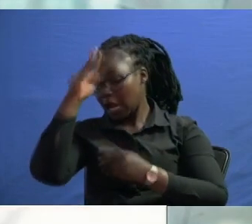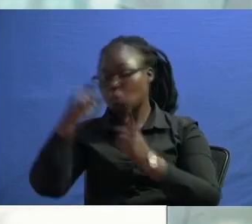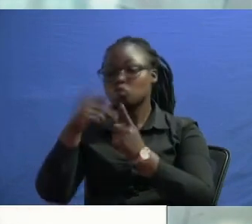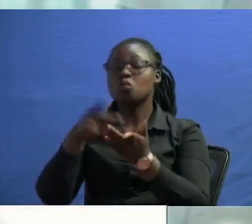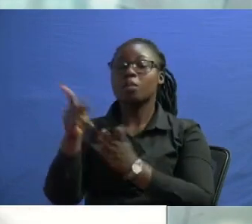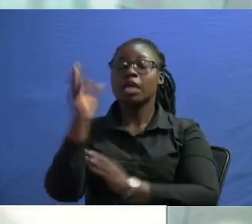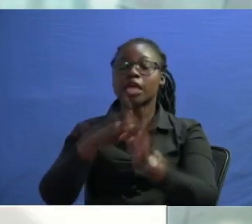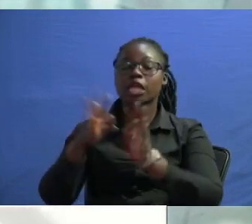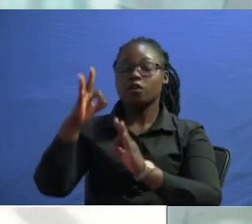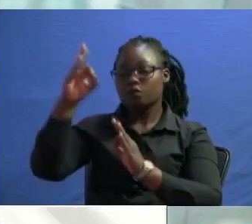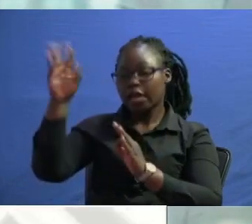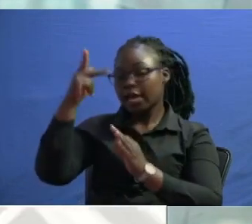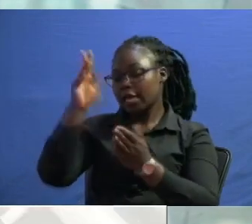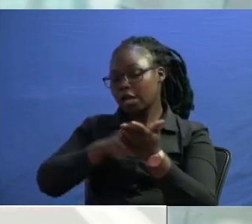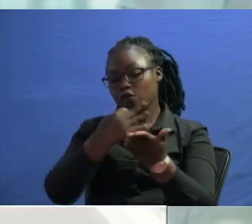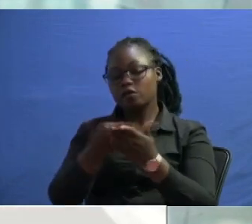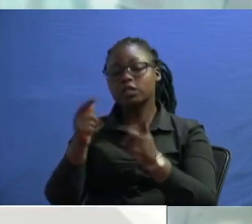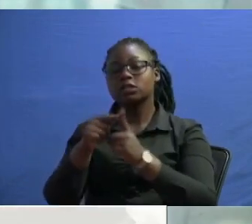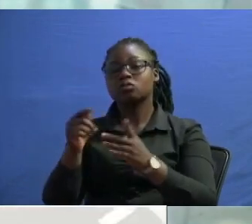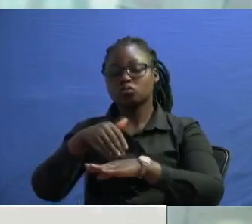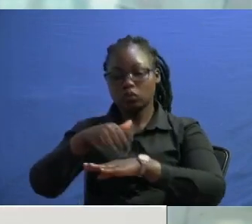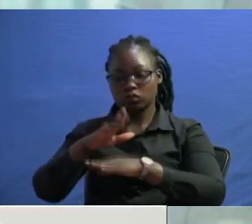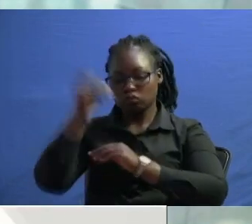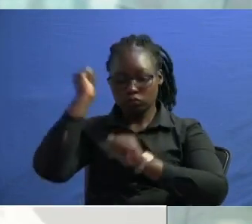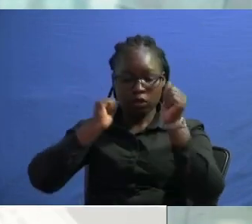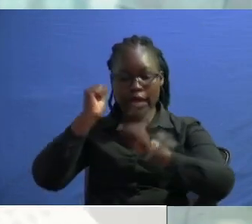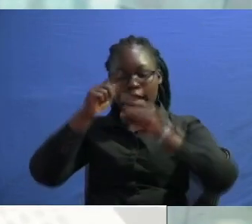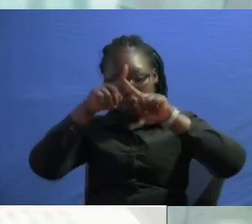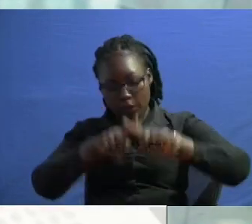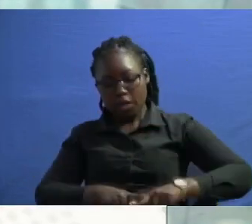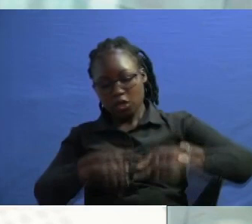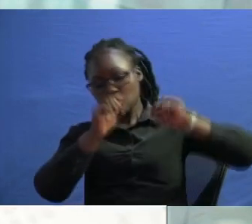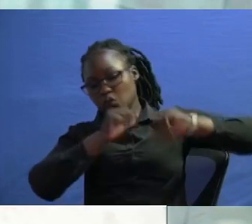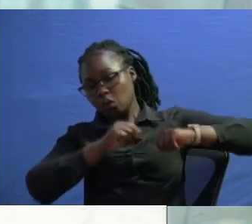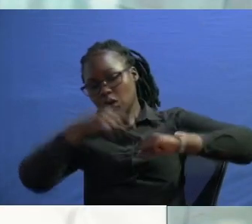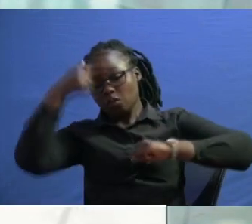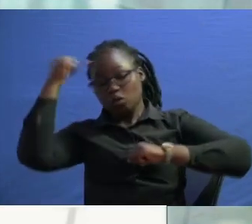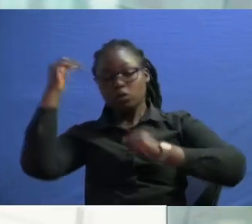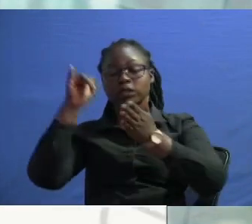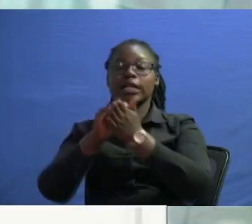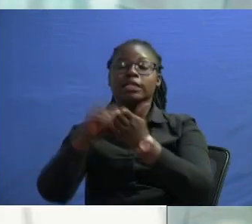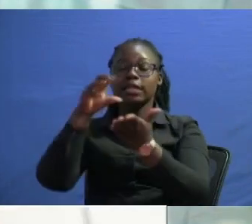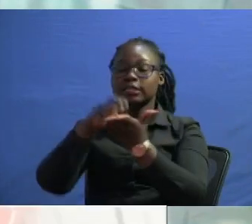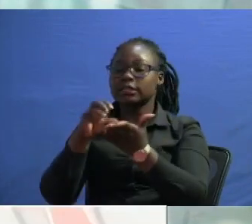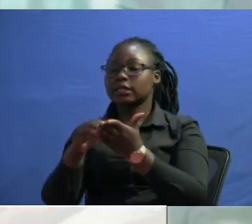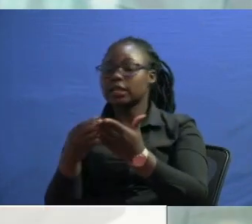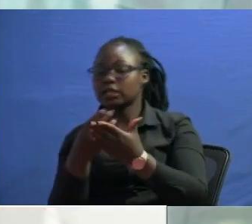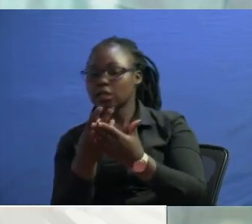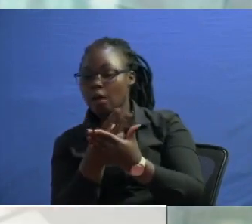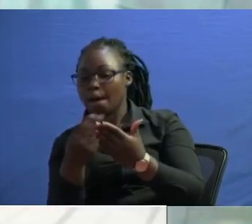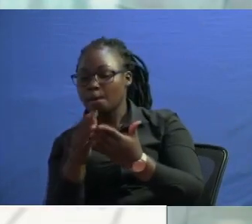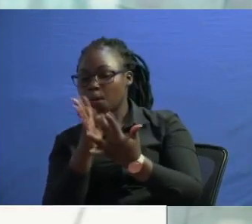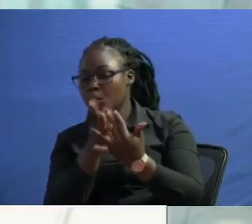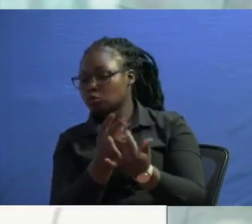if kenya fails to deploy the forces as per the agreement because that was a state versus state kenya will have